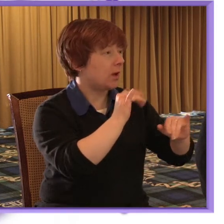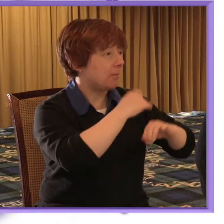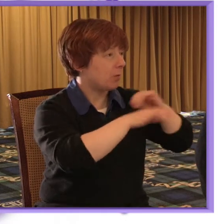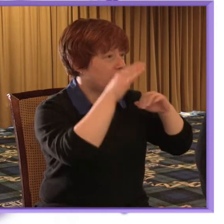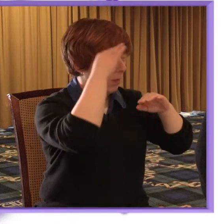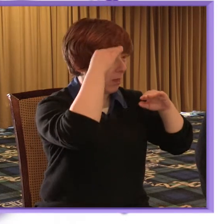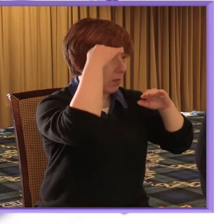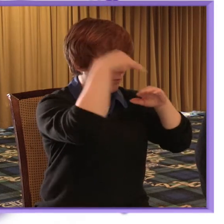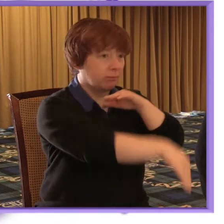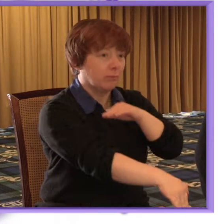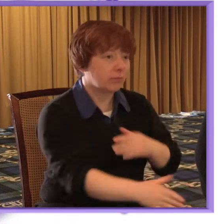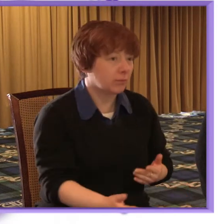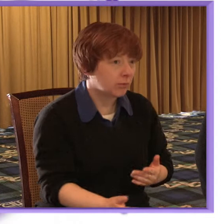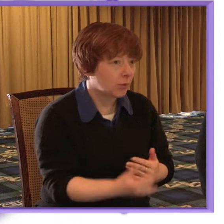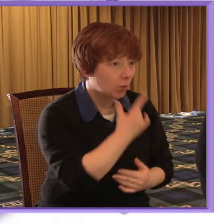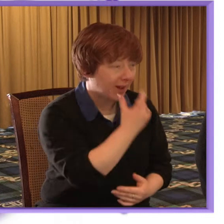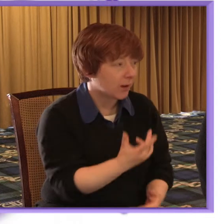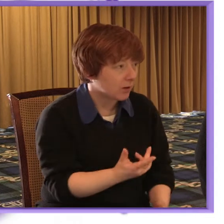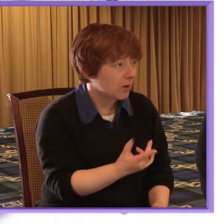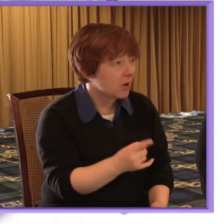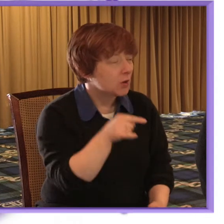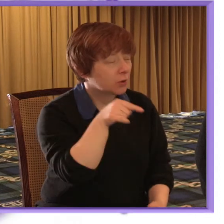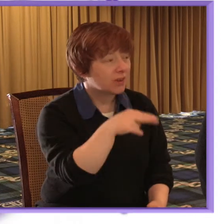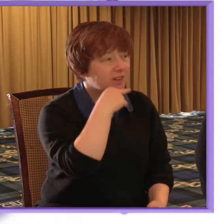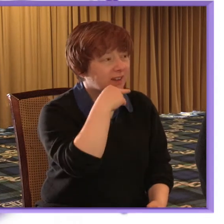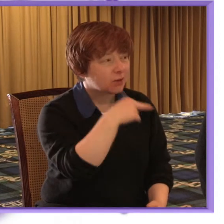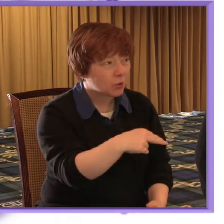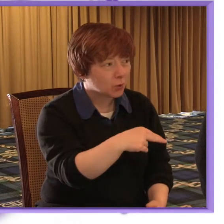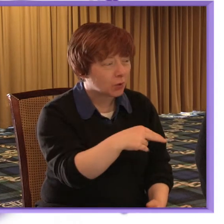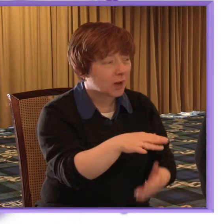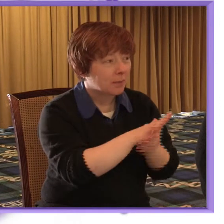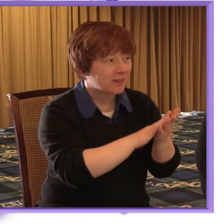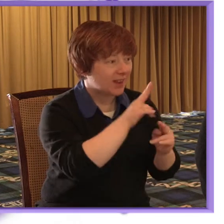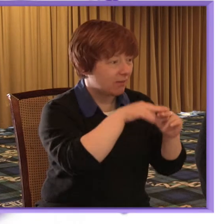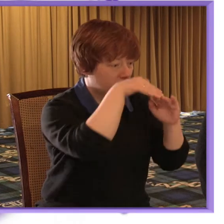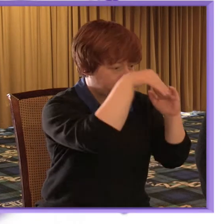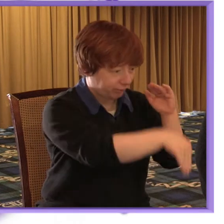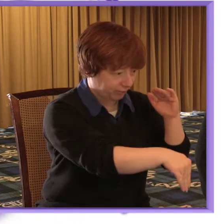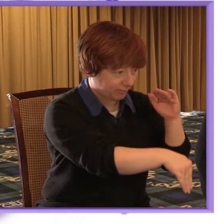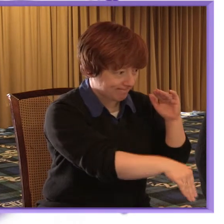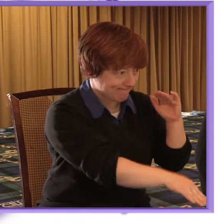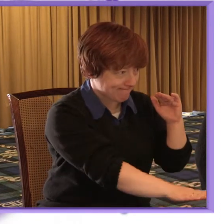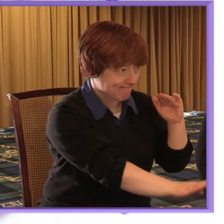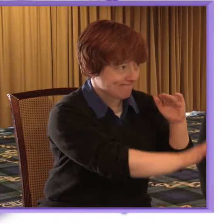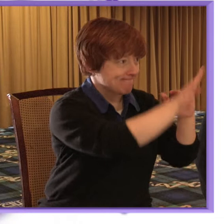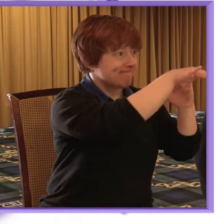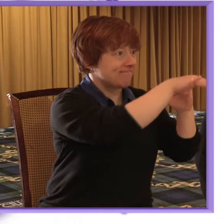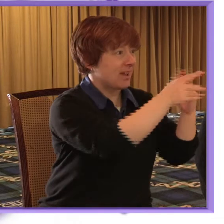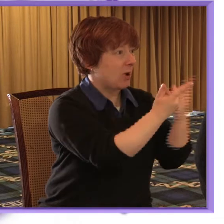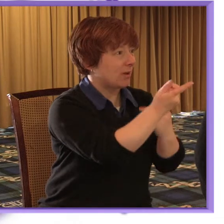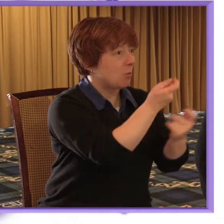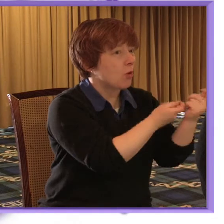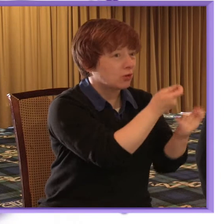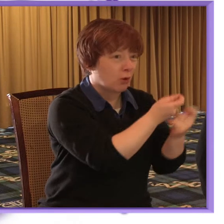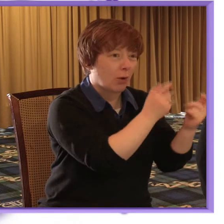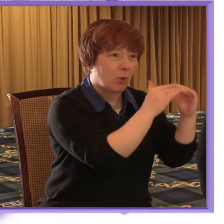spiral and I guess our theme for this afternoon is how do we help people come out of that position and gain more efficacy and